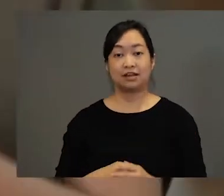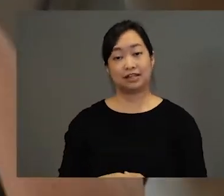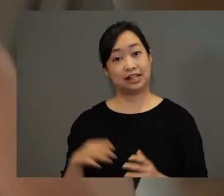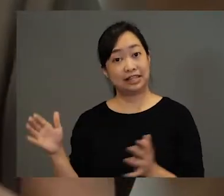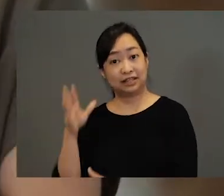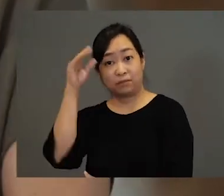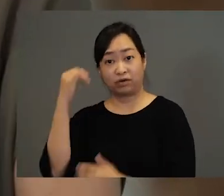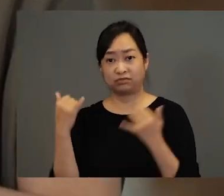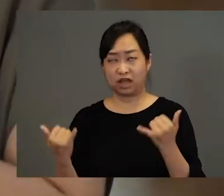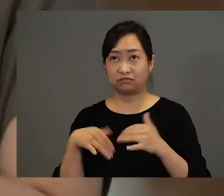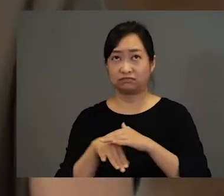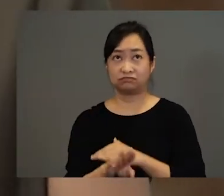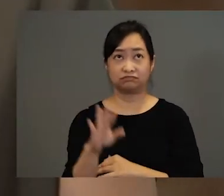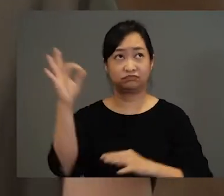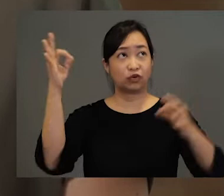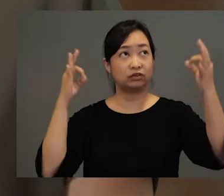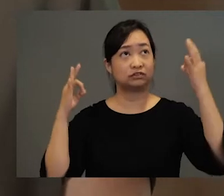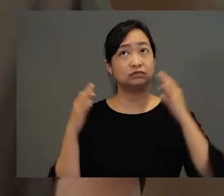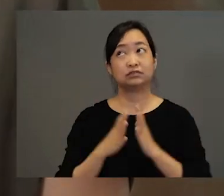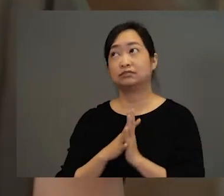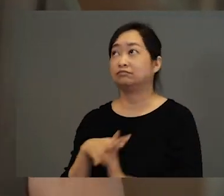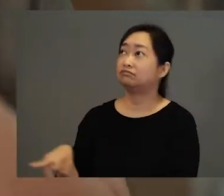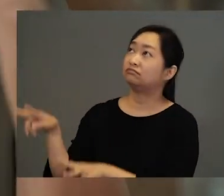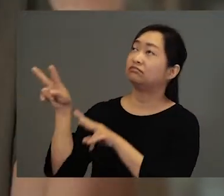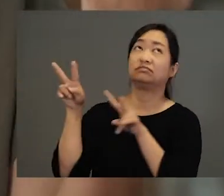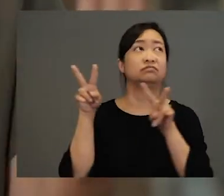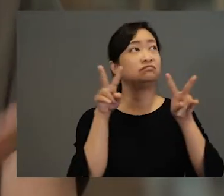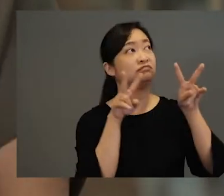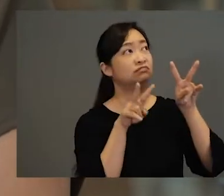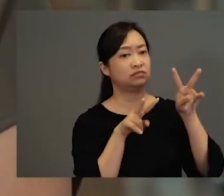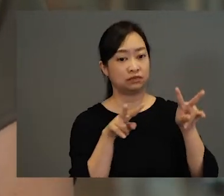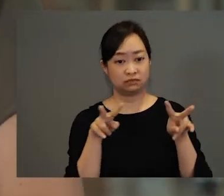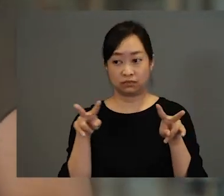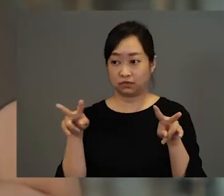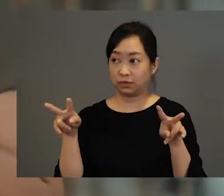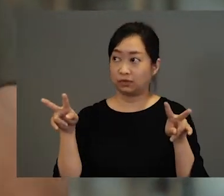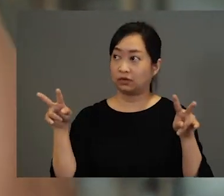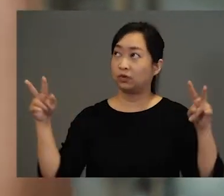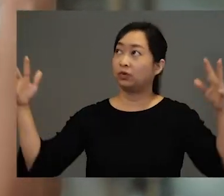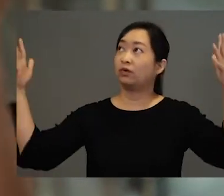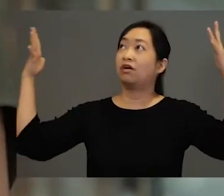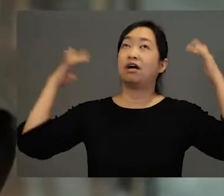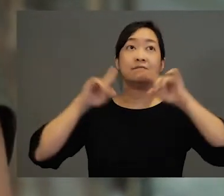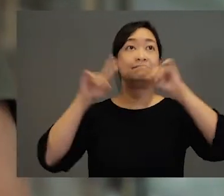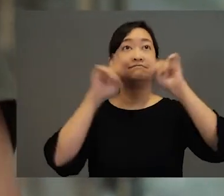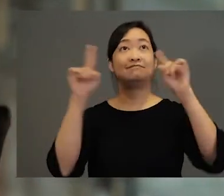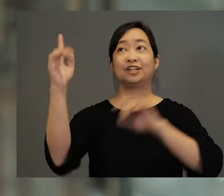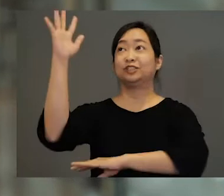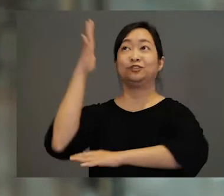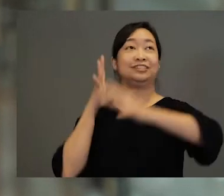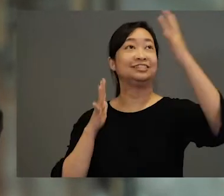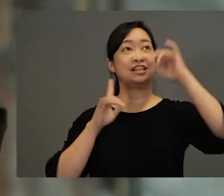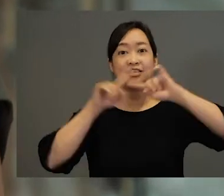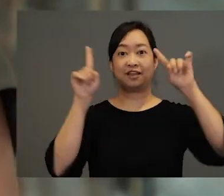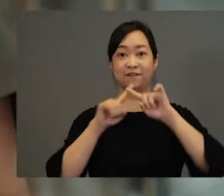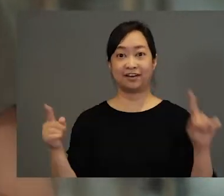The little boy was now inside the forest. He looked all around him and he was surrounded by different types